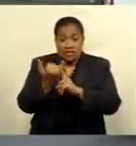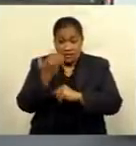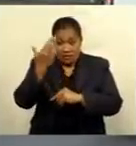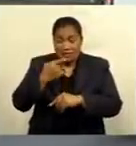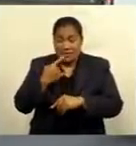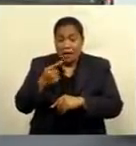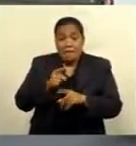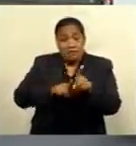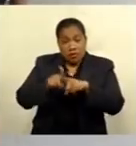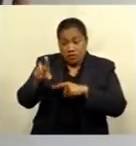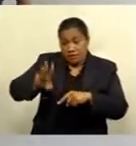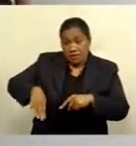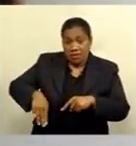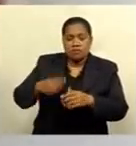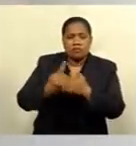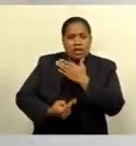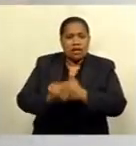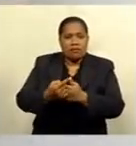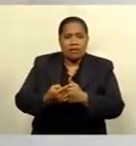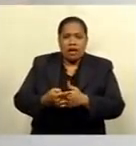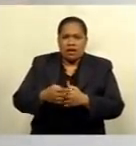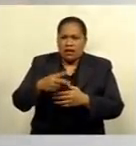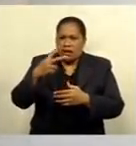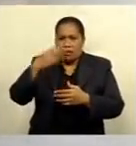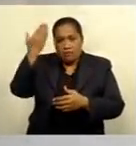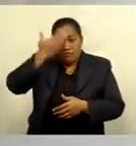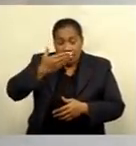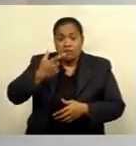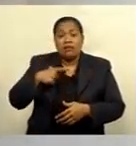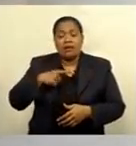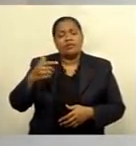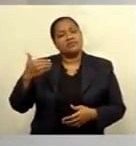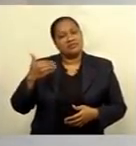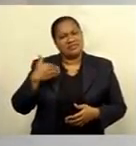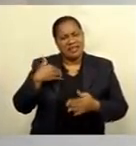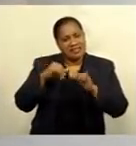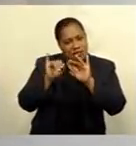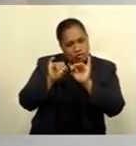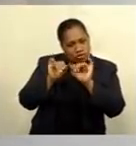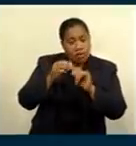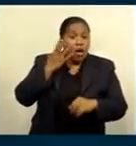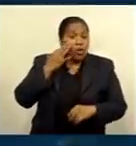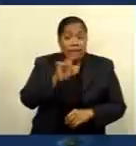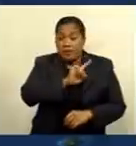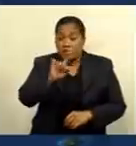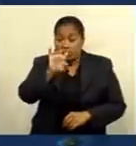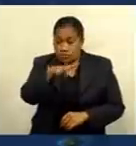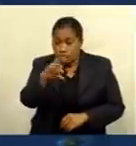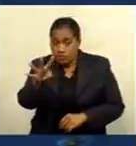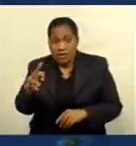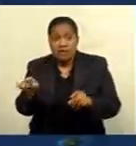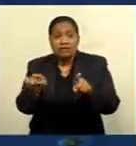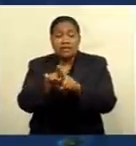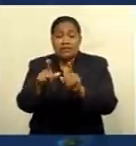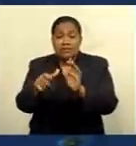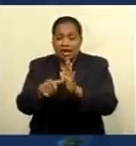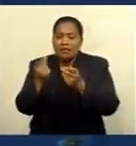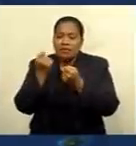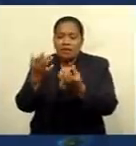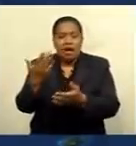their vision due to health issues. When they go out for screening, at the same time they also provide awareness.